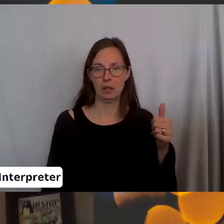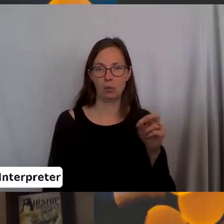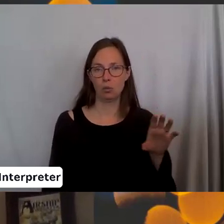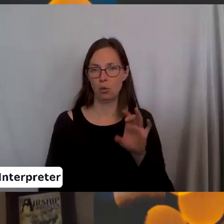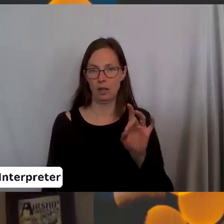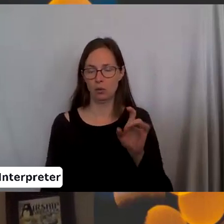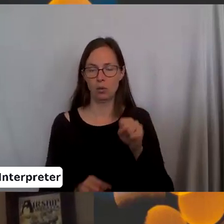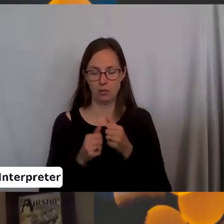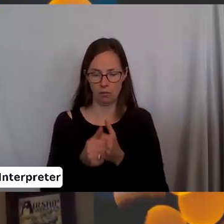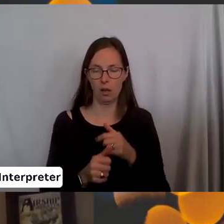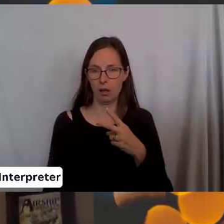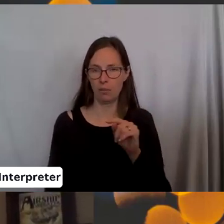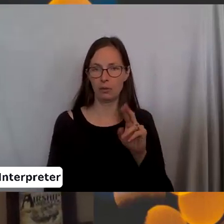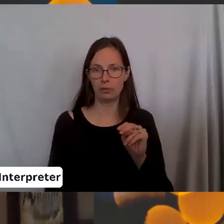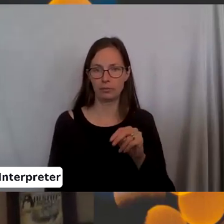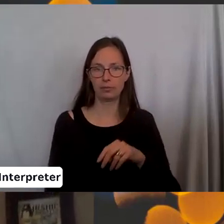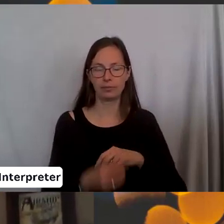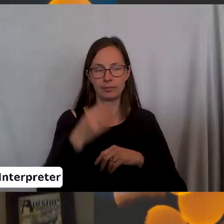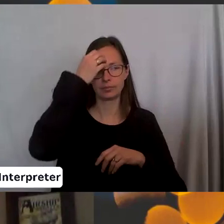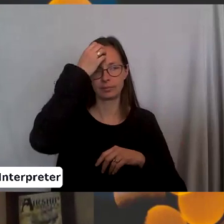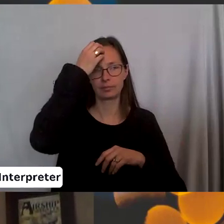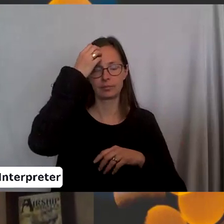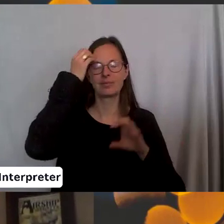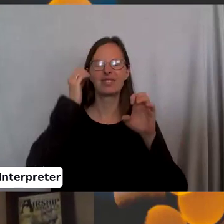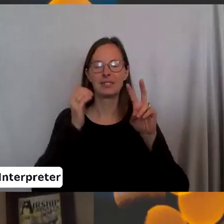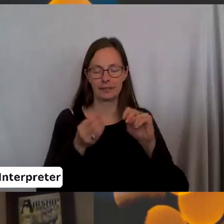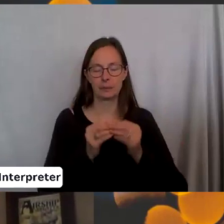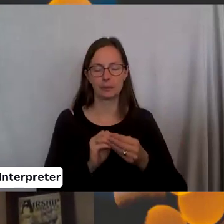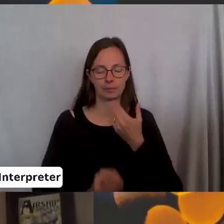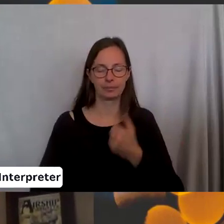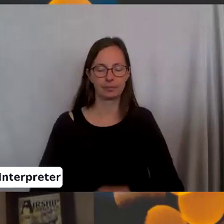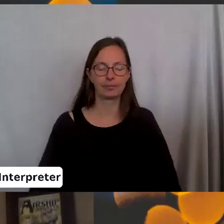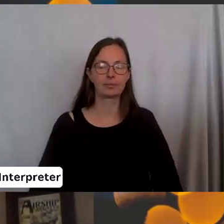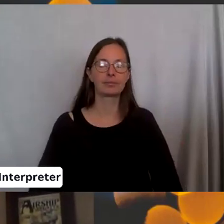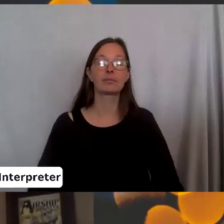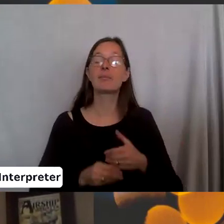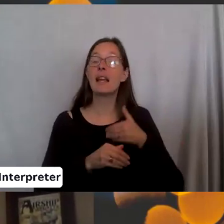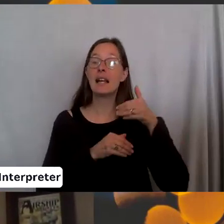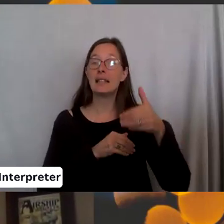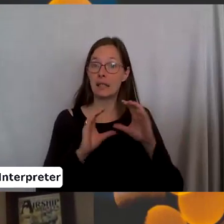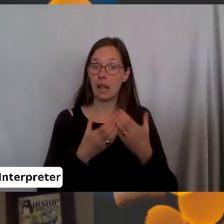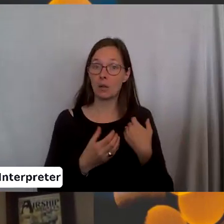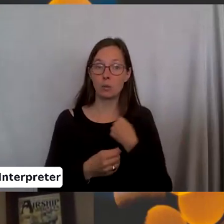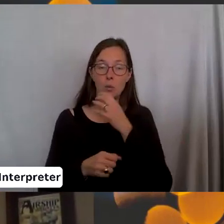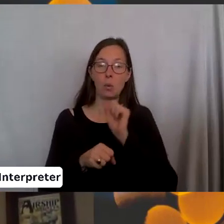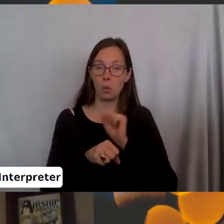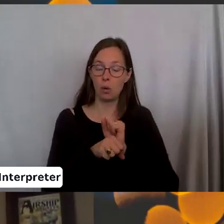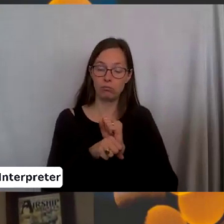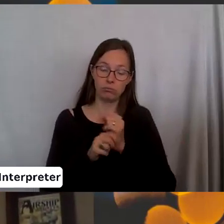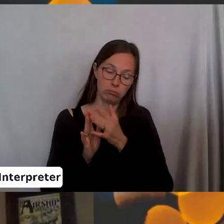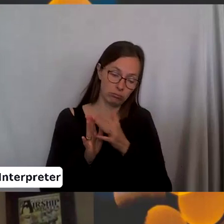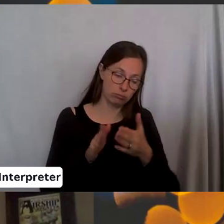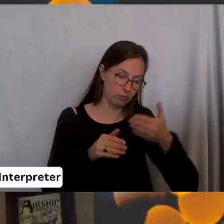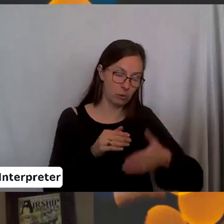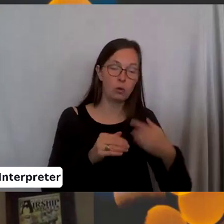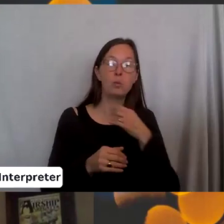stay on pattern in an even number of stitches. And then next time we will work on finishing this, we're going to